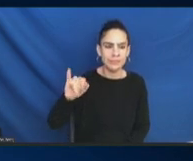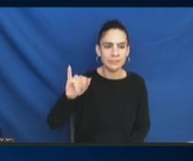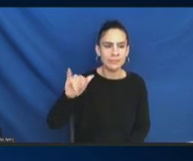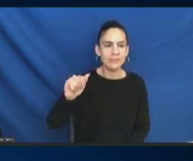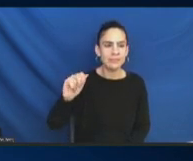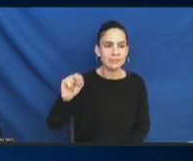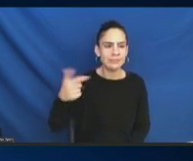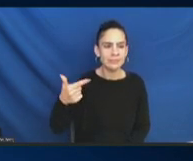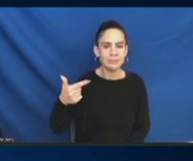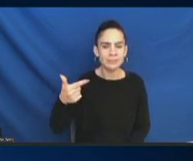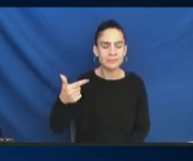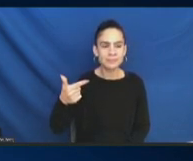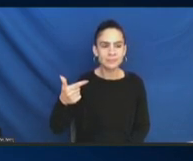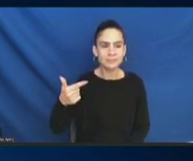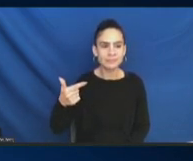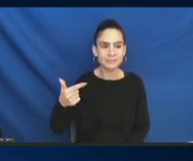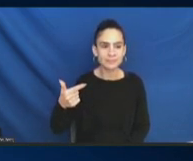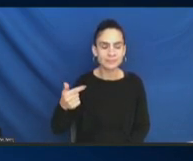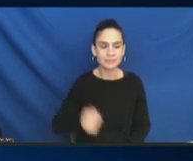Data disaggregation.